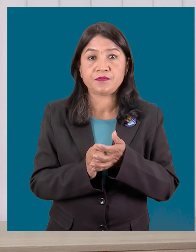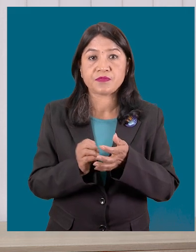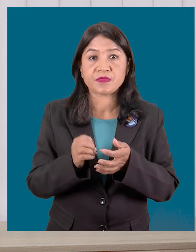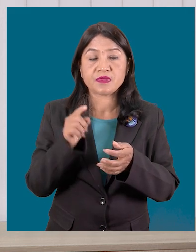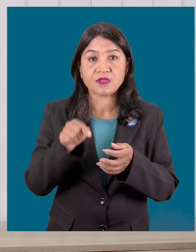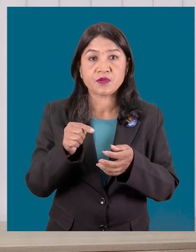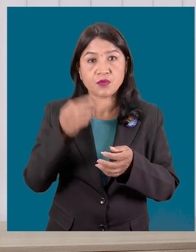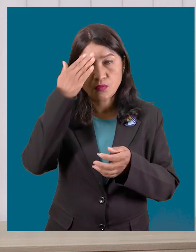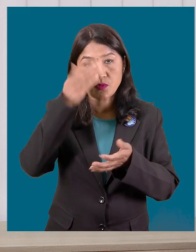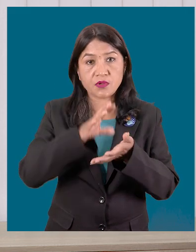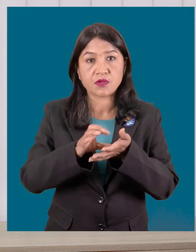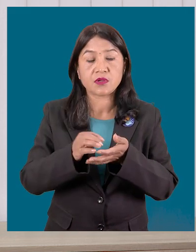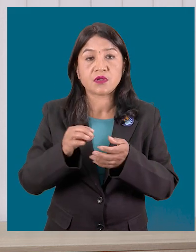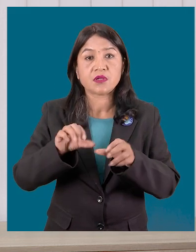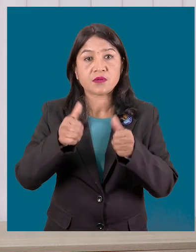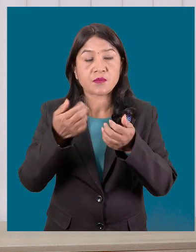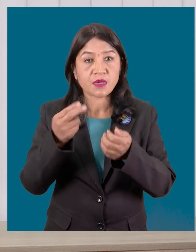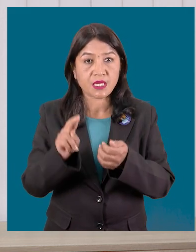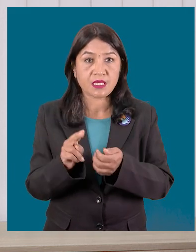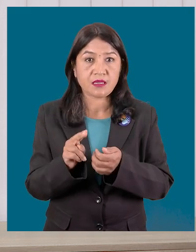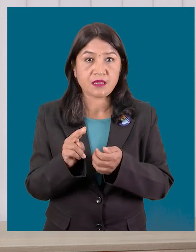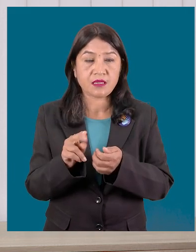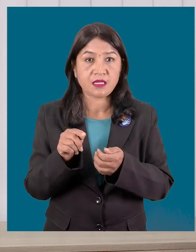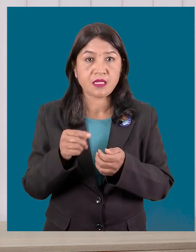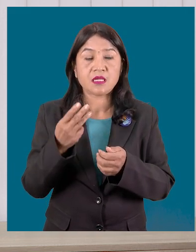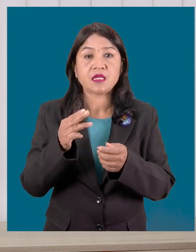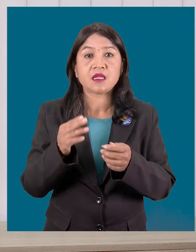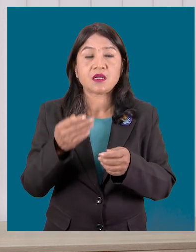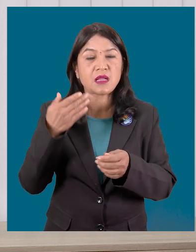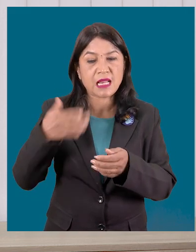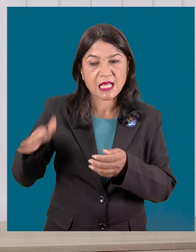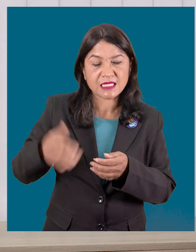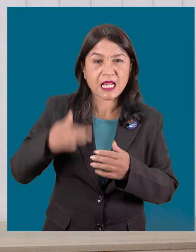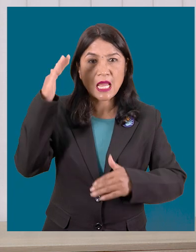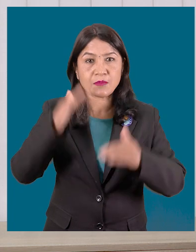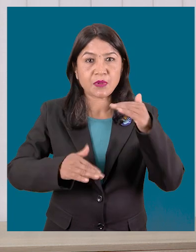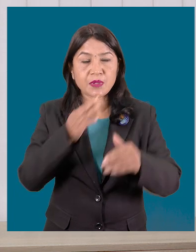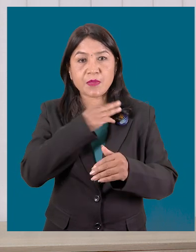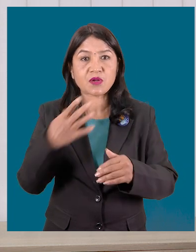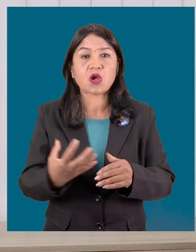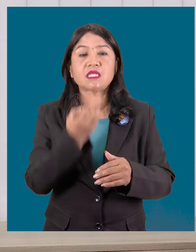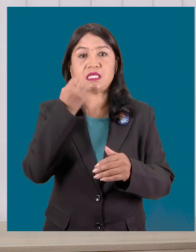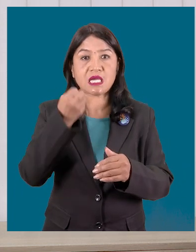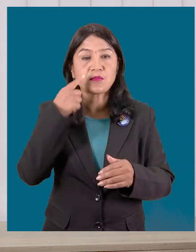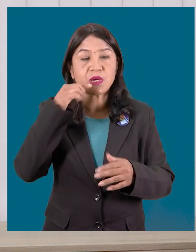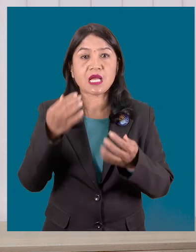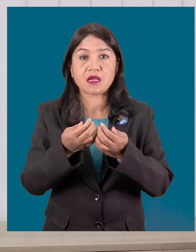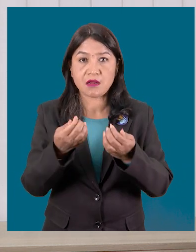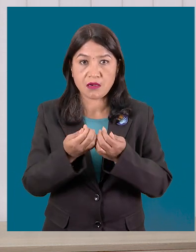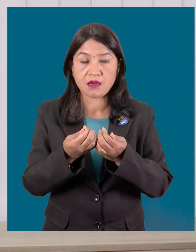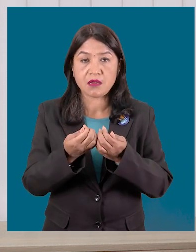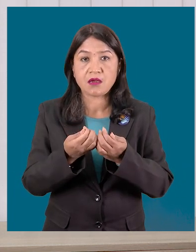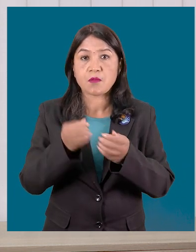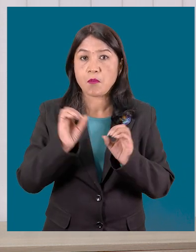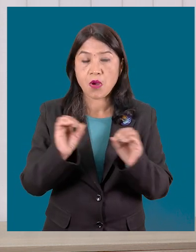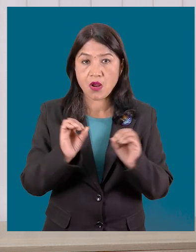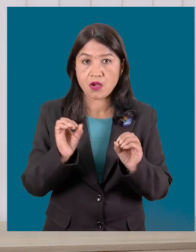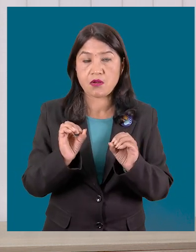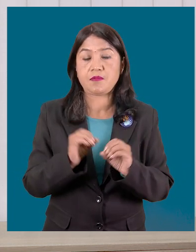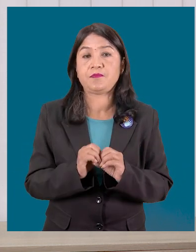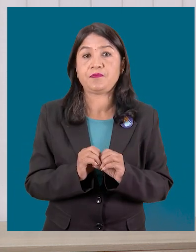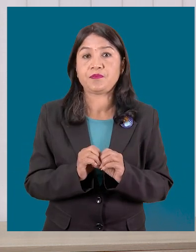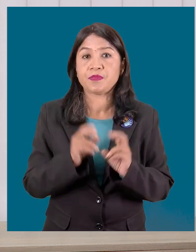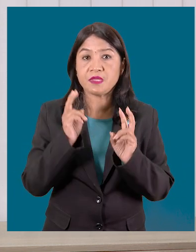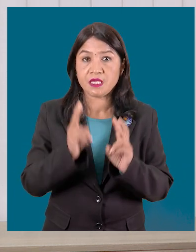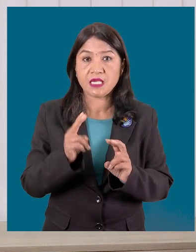and testing. However, stigma, discrimination and lack of human rights protections continue